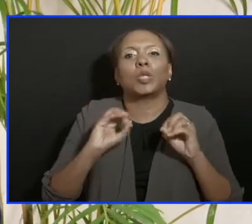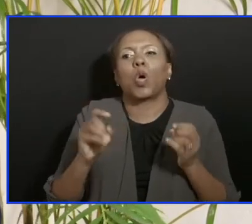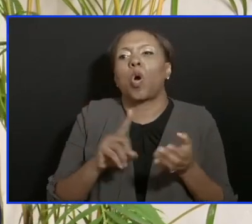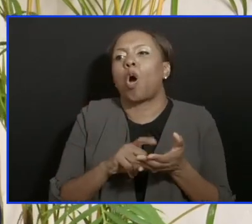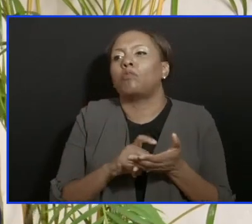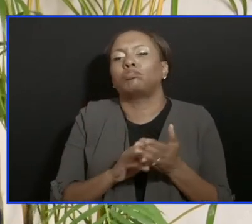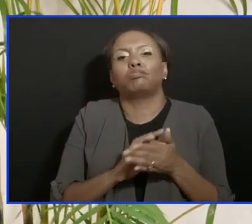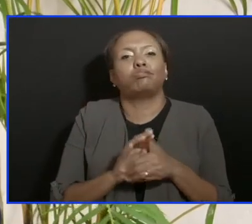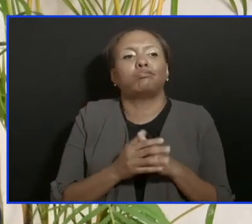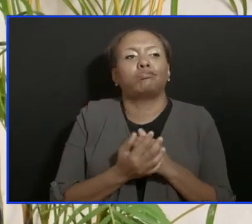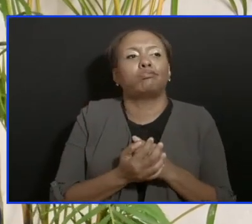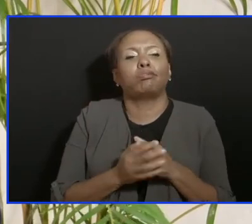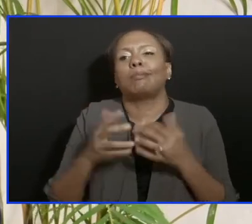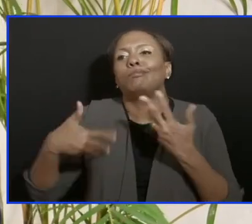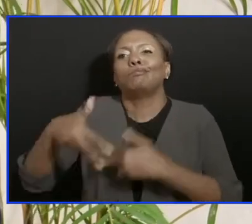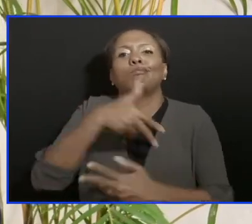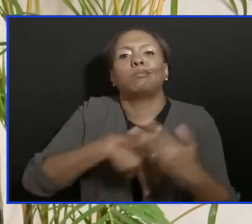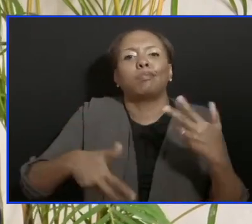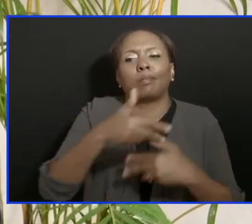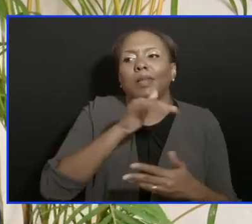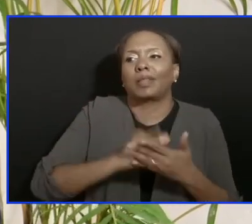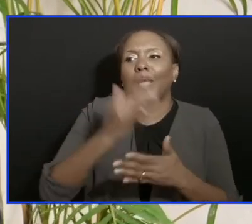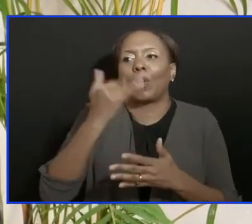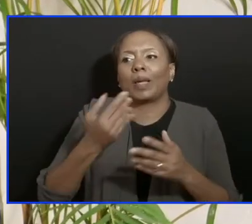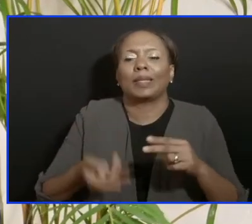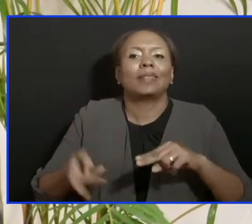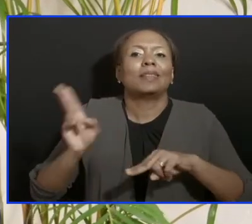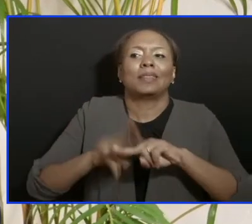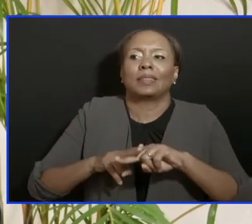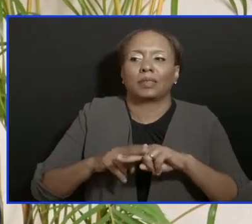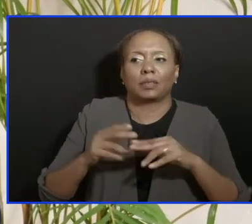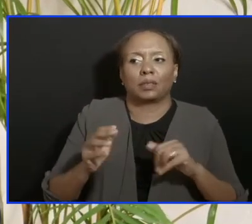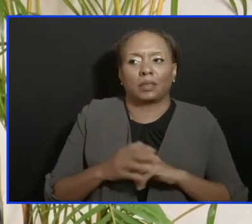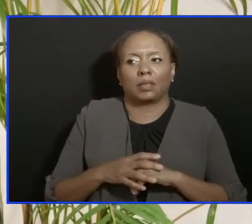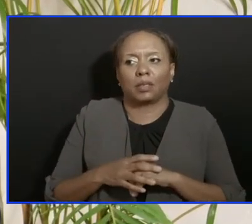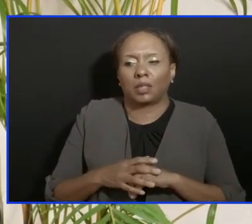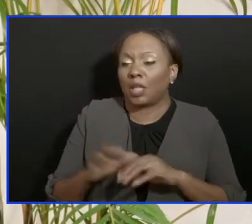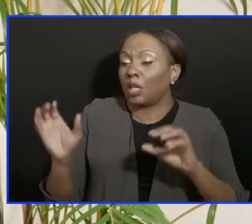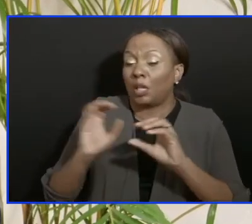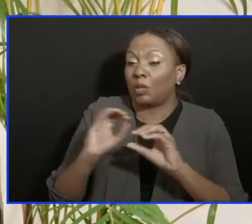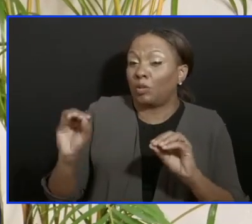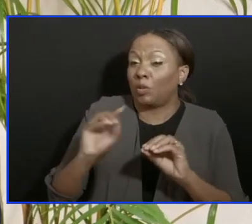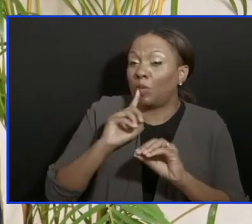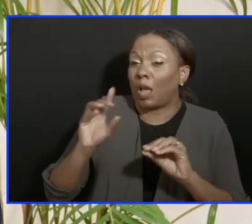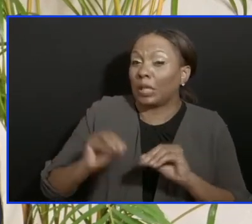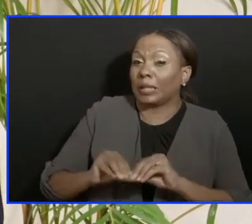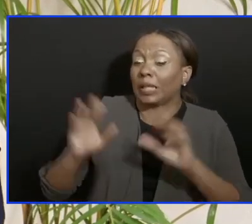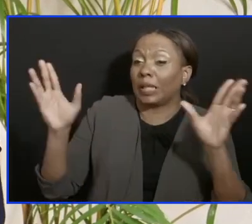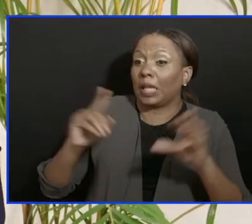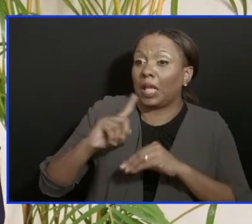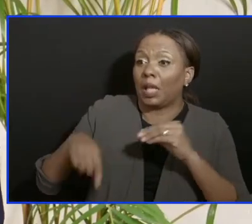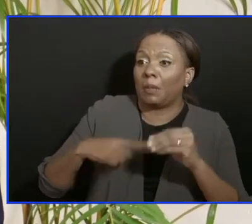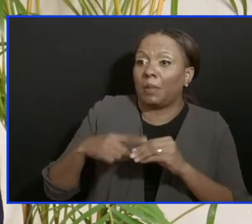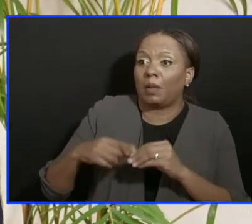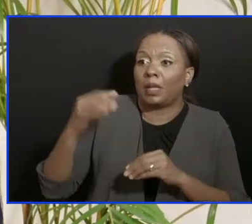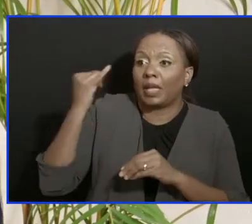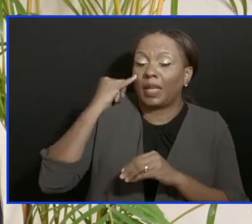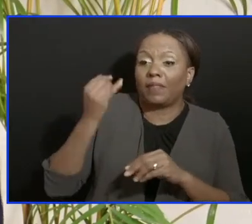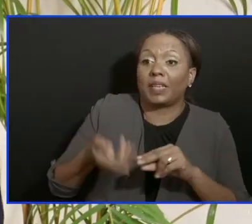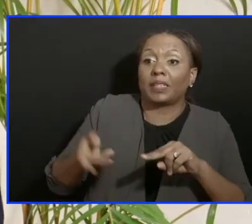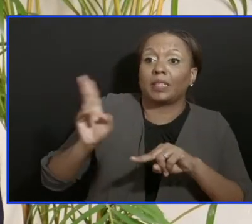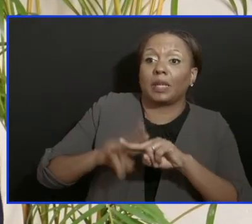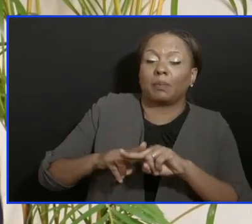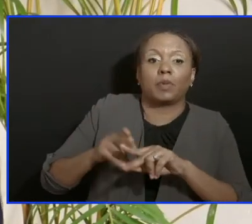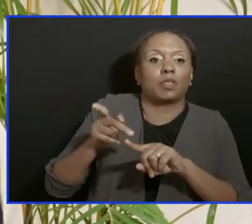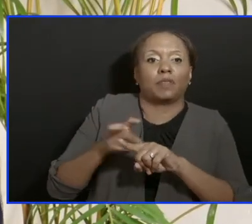in numbers. So that's the first thing. we there's no clarity in terms of whether or not the numbers are from